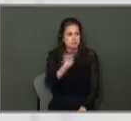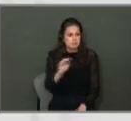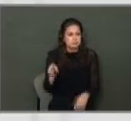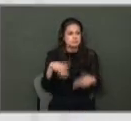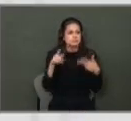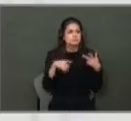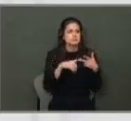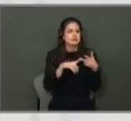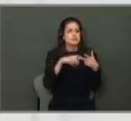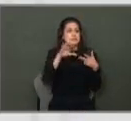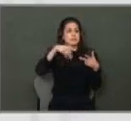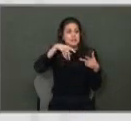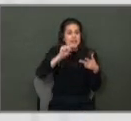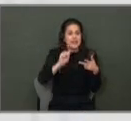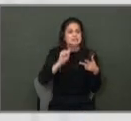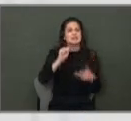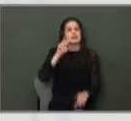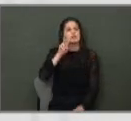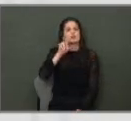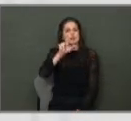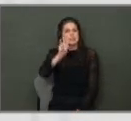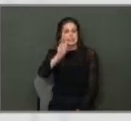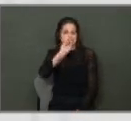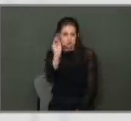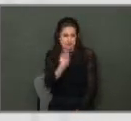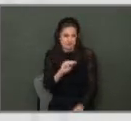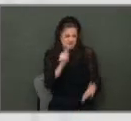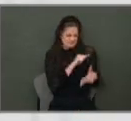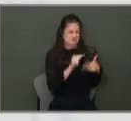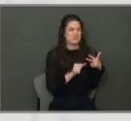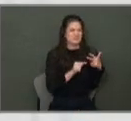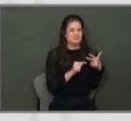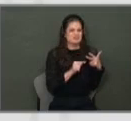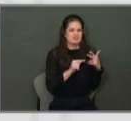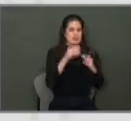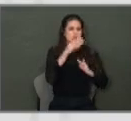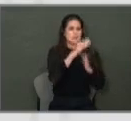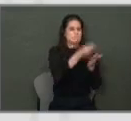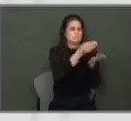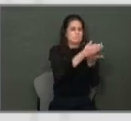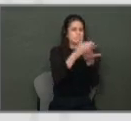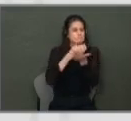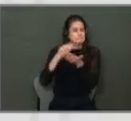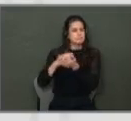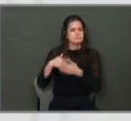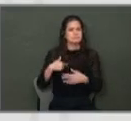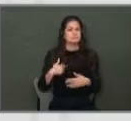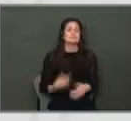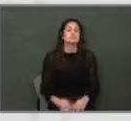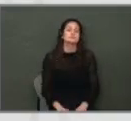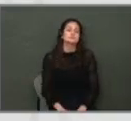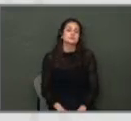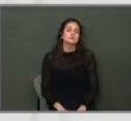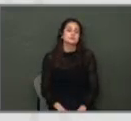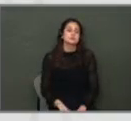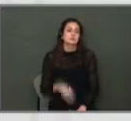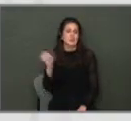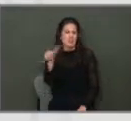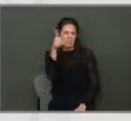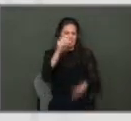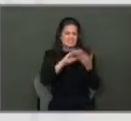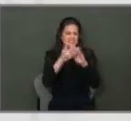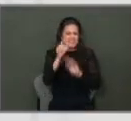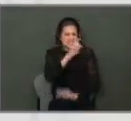CPS, 26%. So those are our big three revenue sources. Unlike a lot of other cities in this state